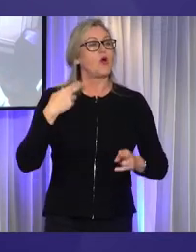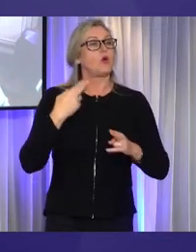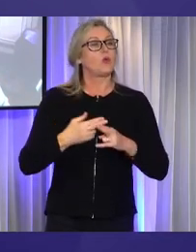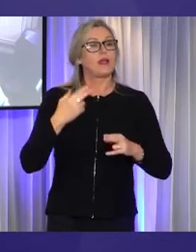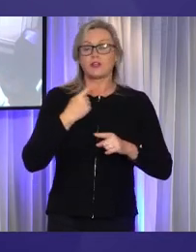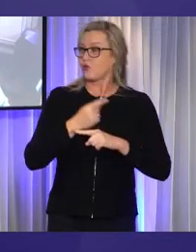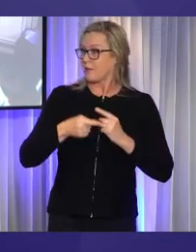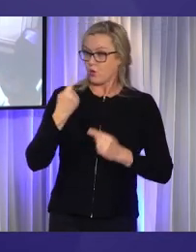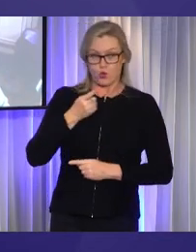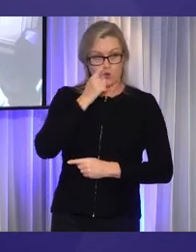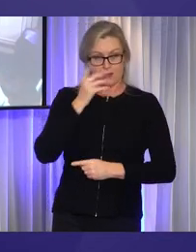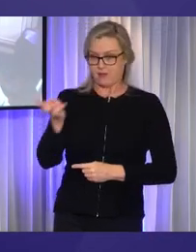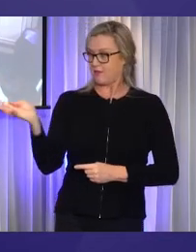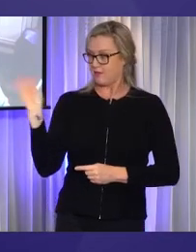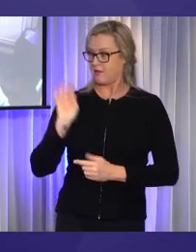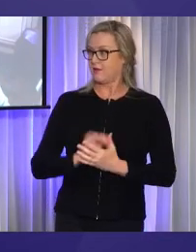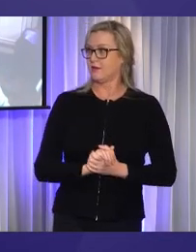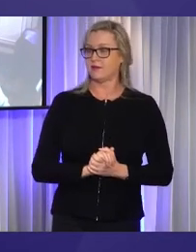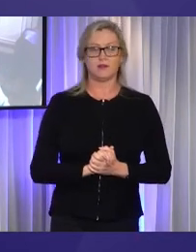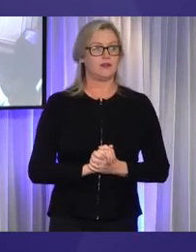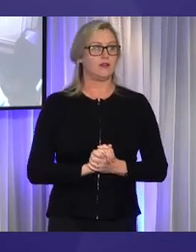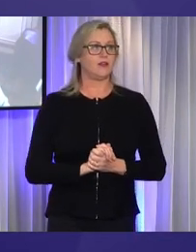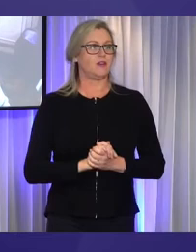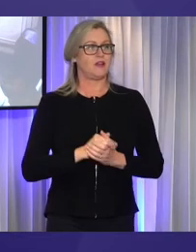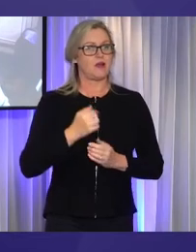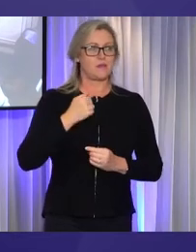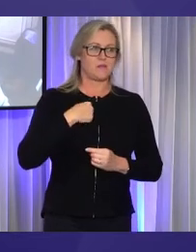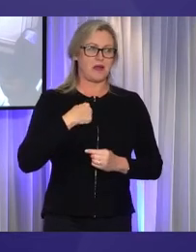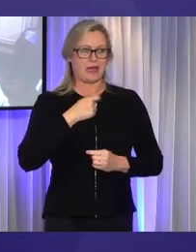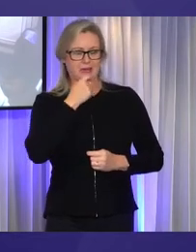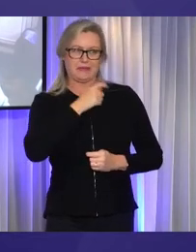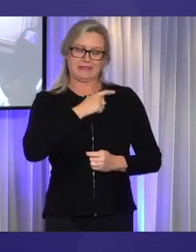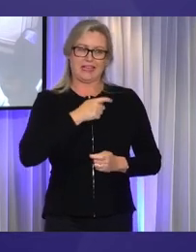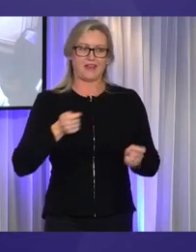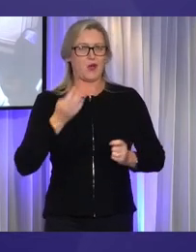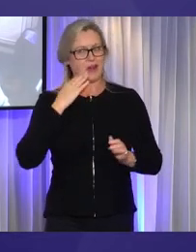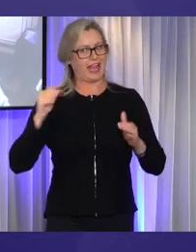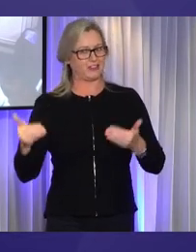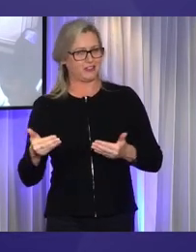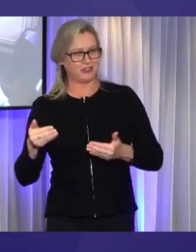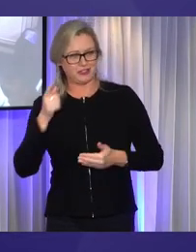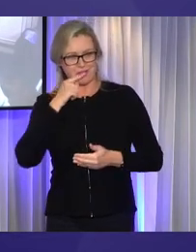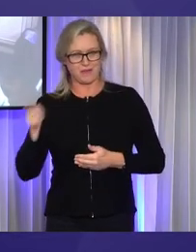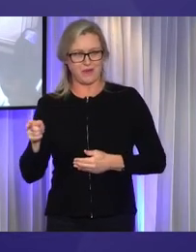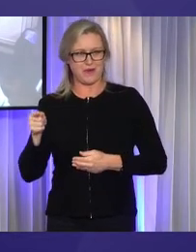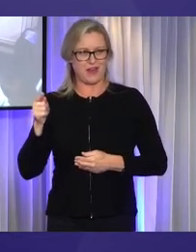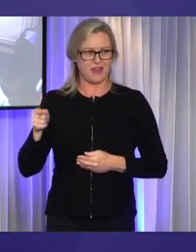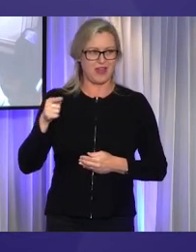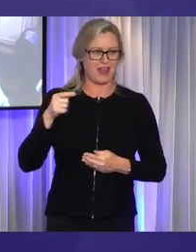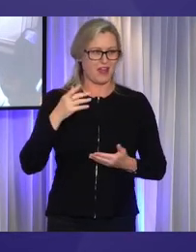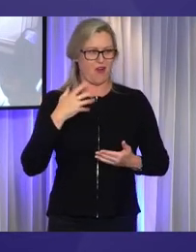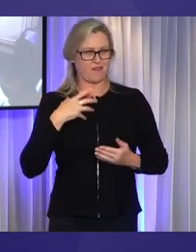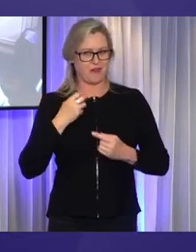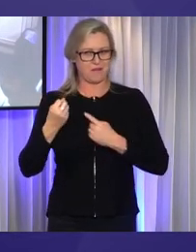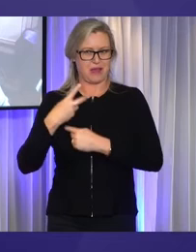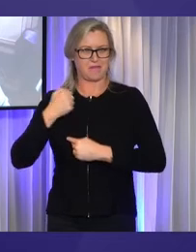fellow panelists who, one of the most intimidating aspects of my role is whenever you introduce someone, they're always far more qualified than what you